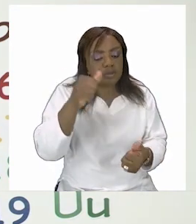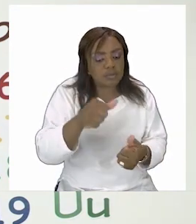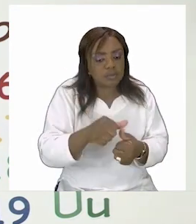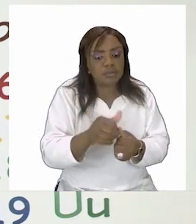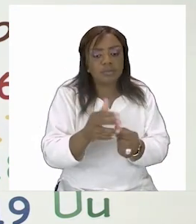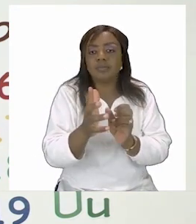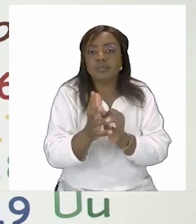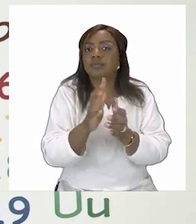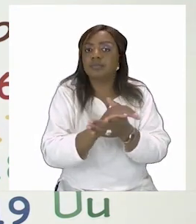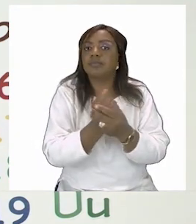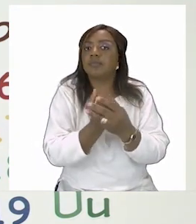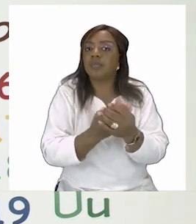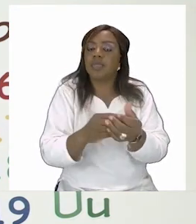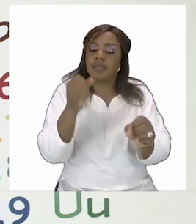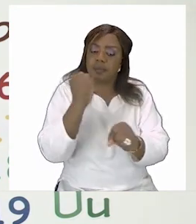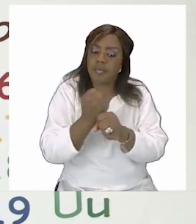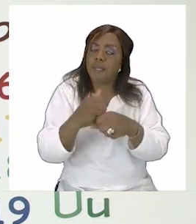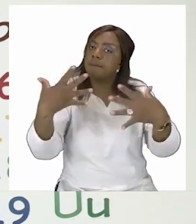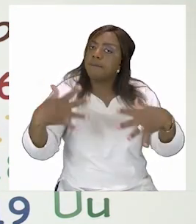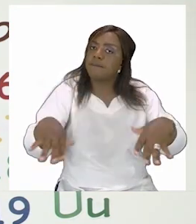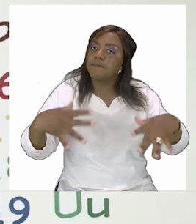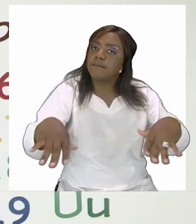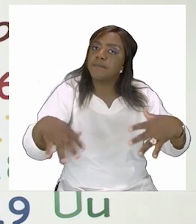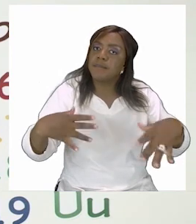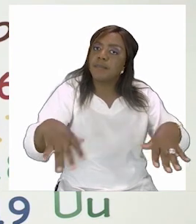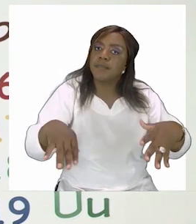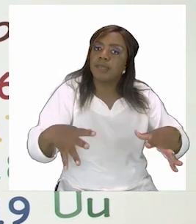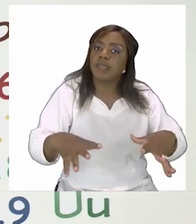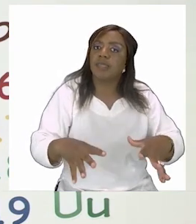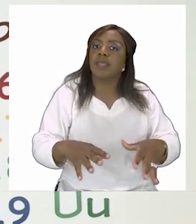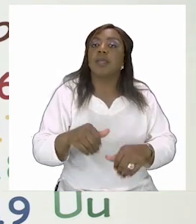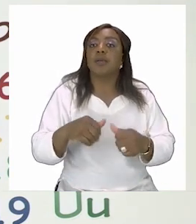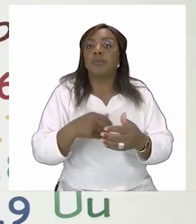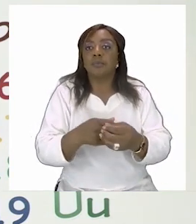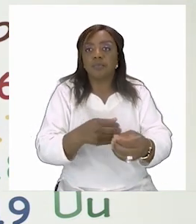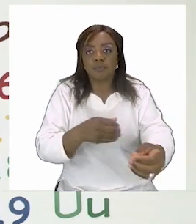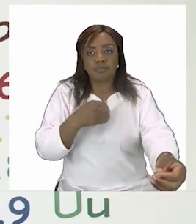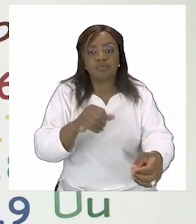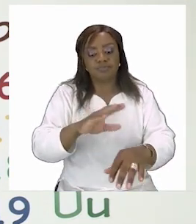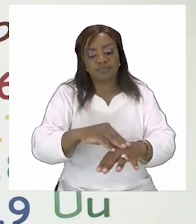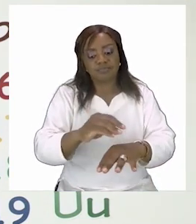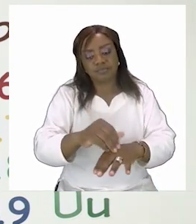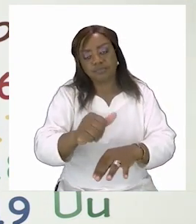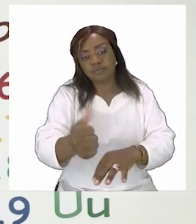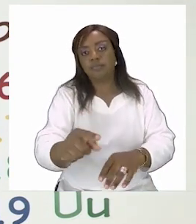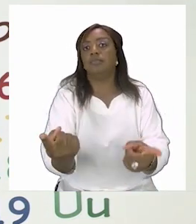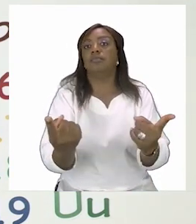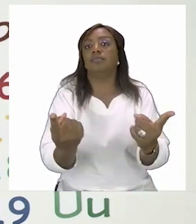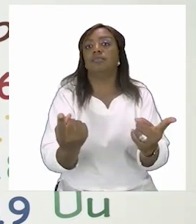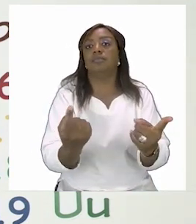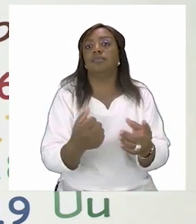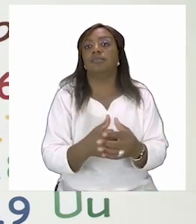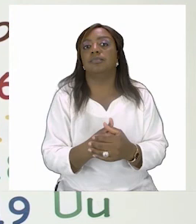that your hands are dry after before you touch anything else but i wonder i haven't